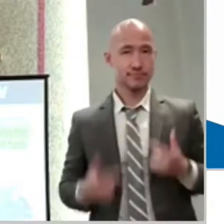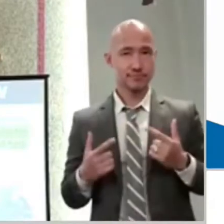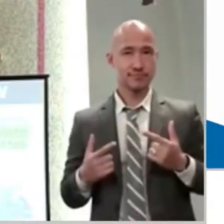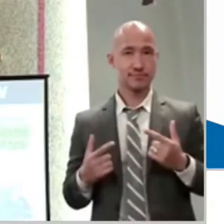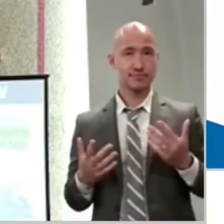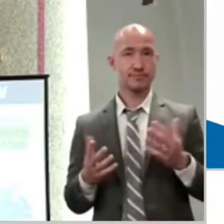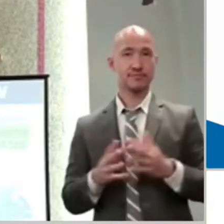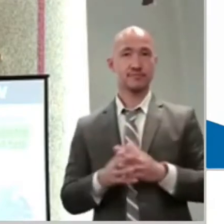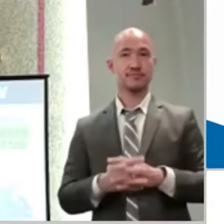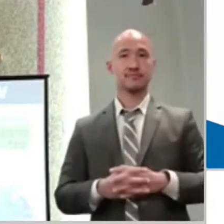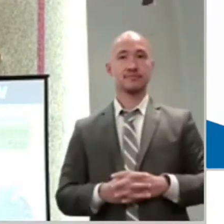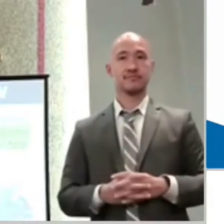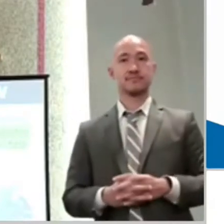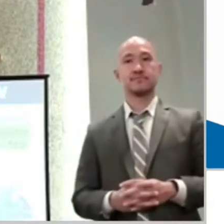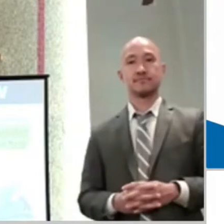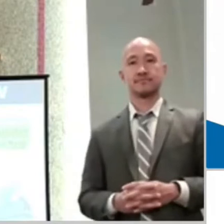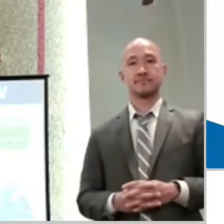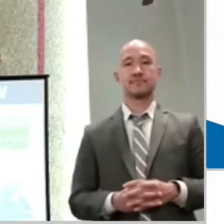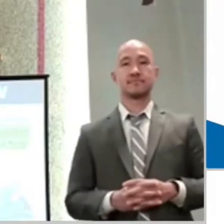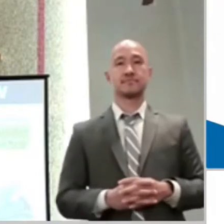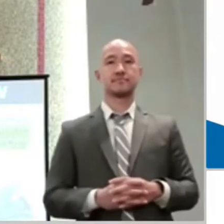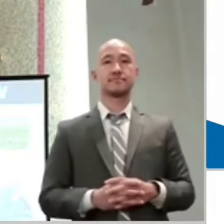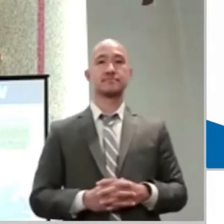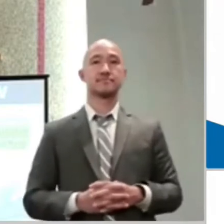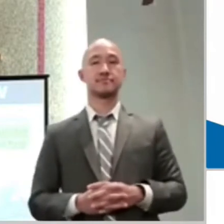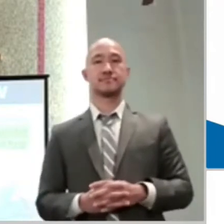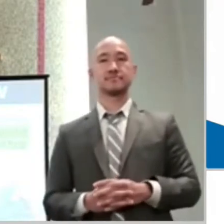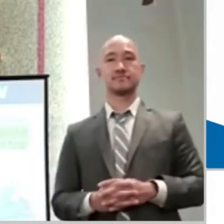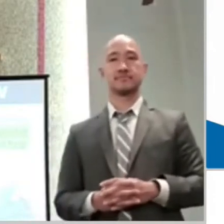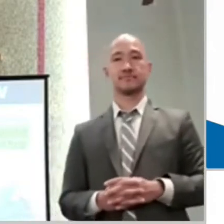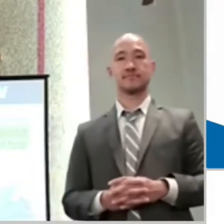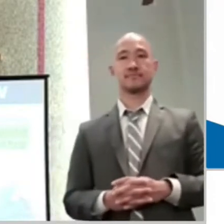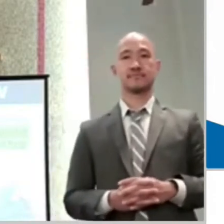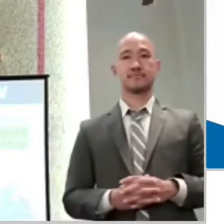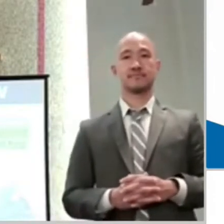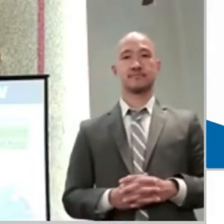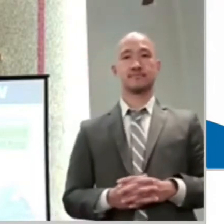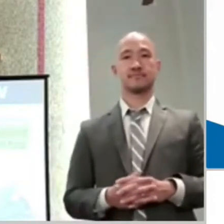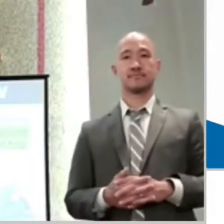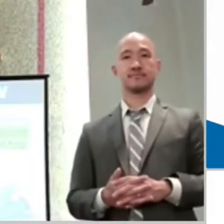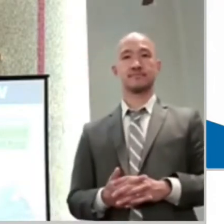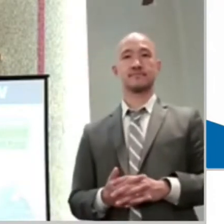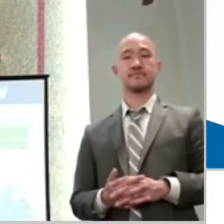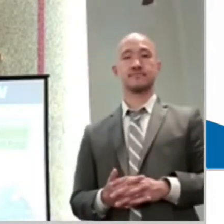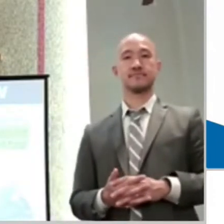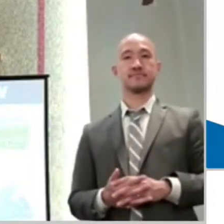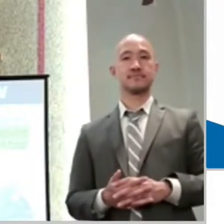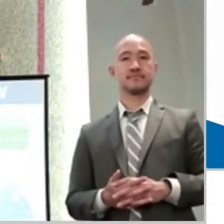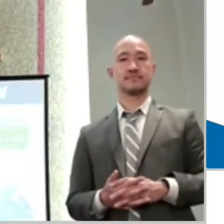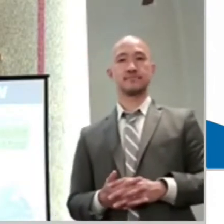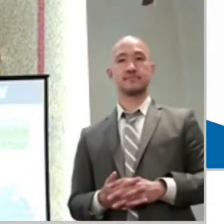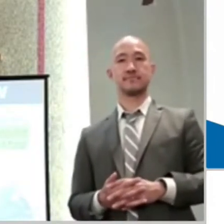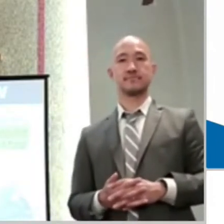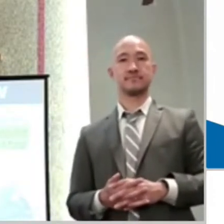Treating God, I don't know, like a human or like a genie.